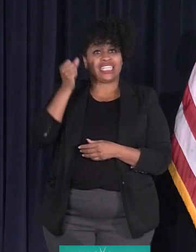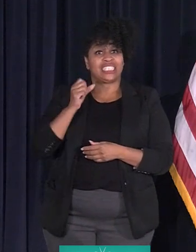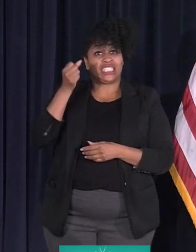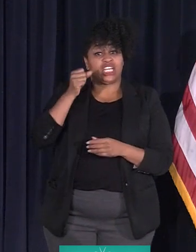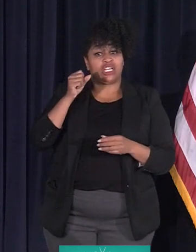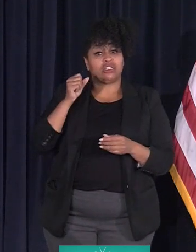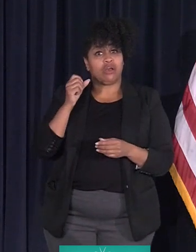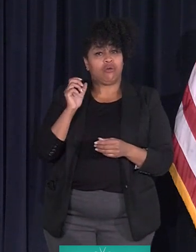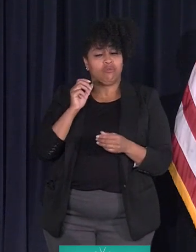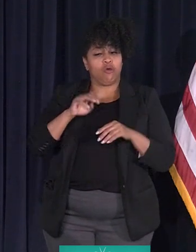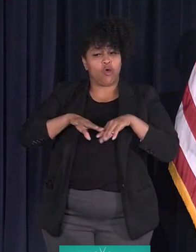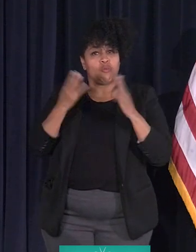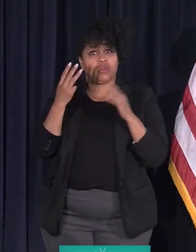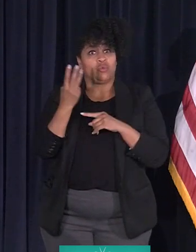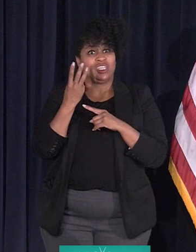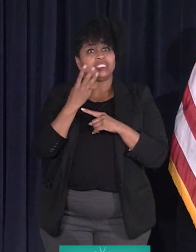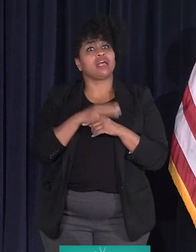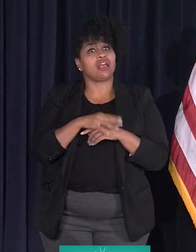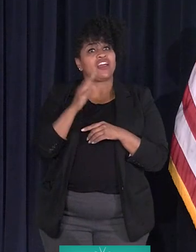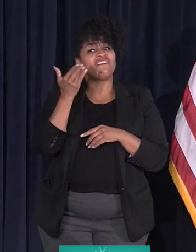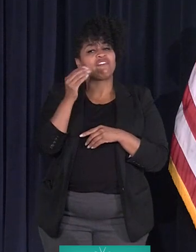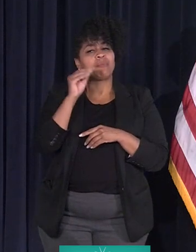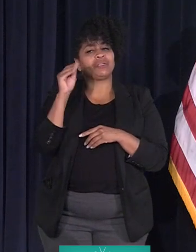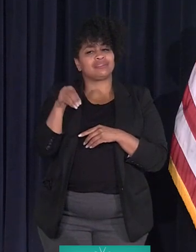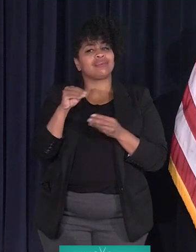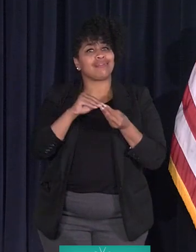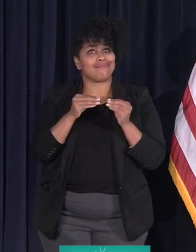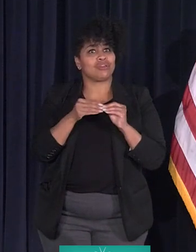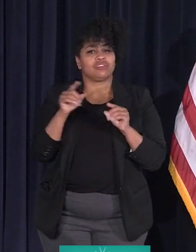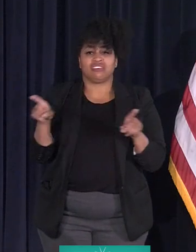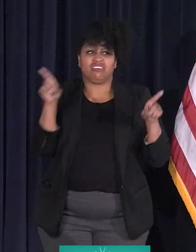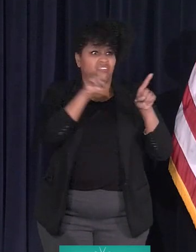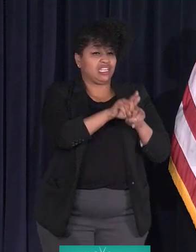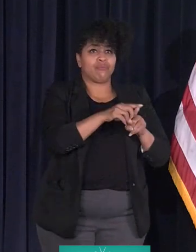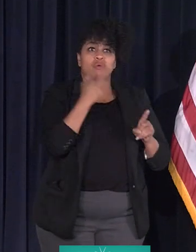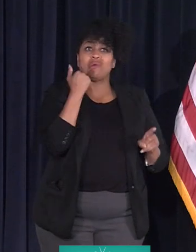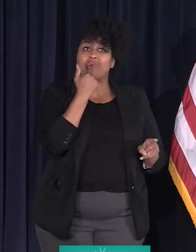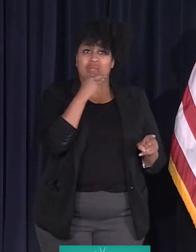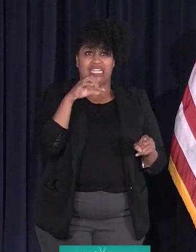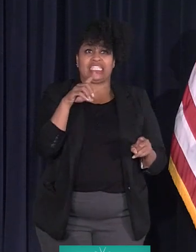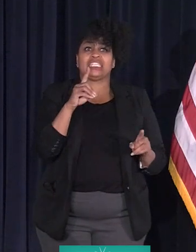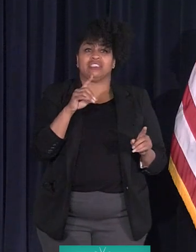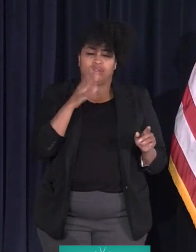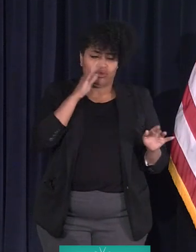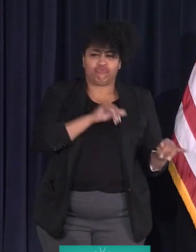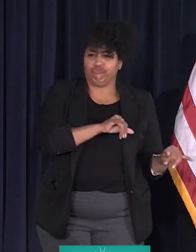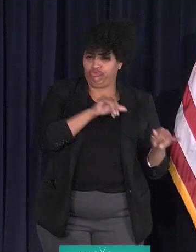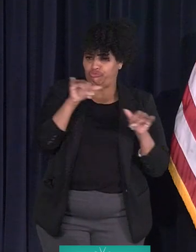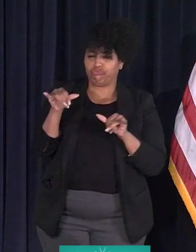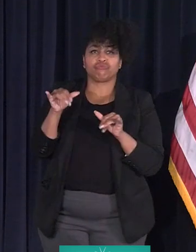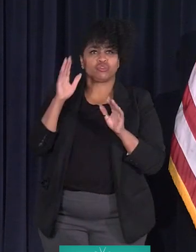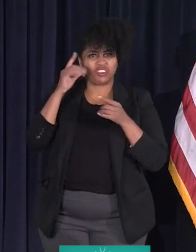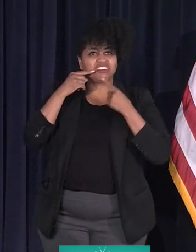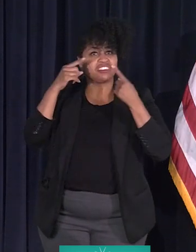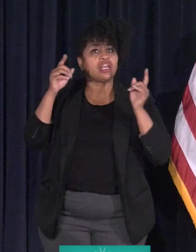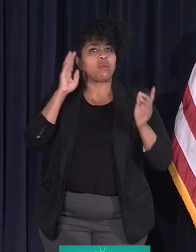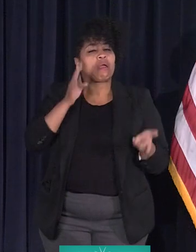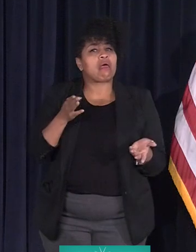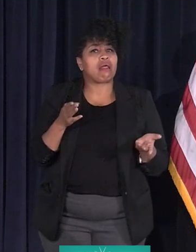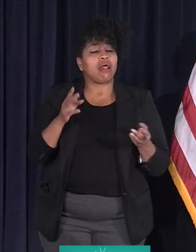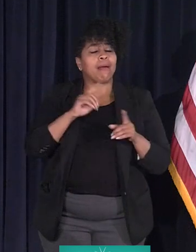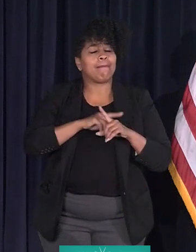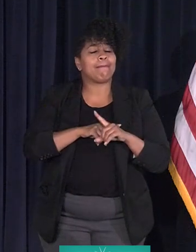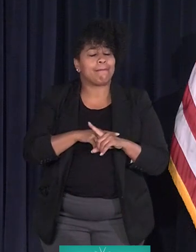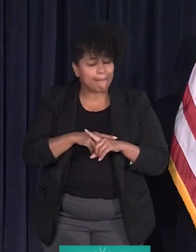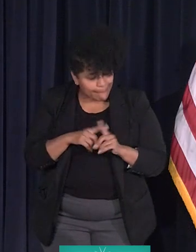Wednesday at 15% capacity. Just as the restaurants have opened successfully, the casinos will open successfully. But it's